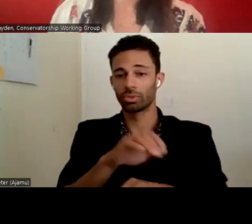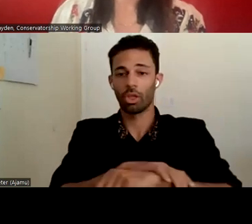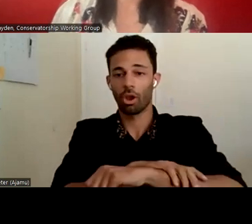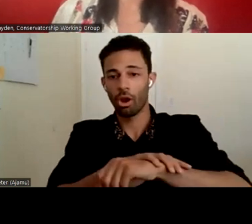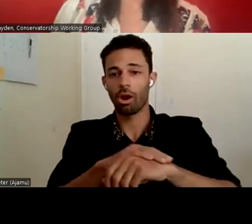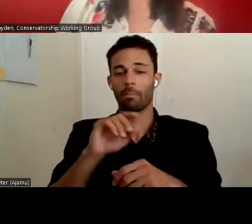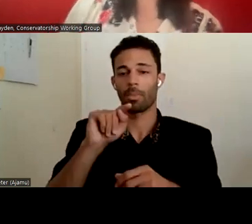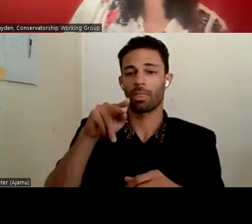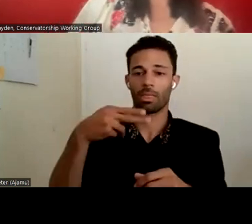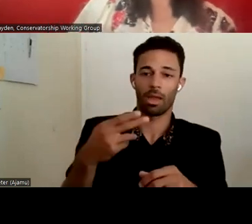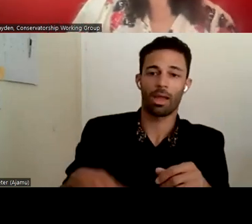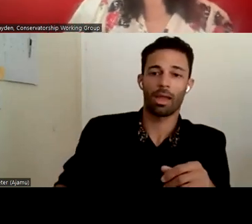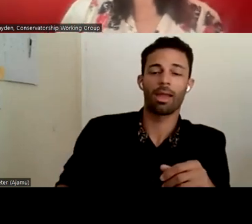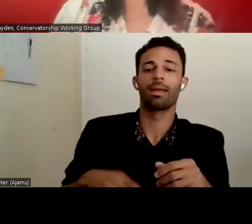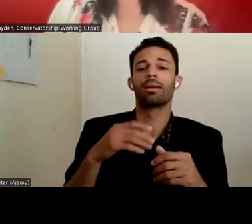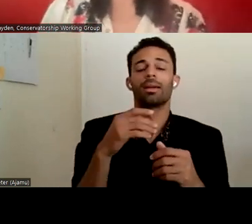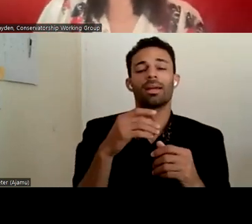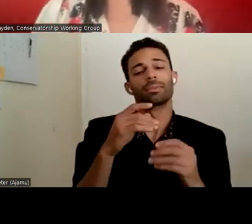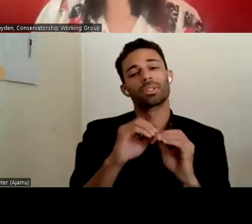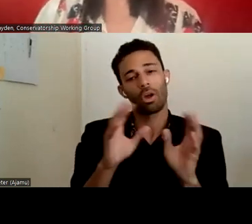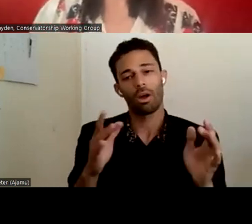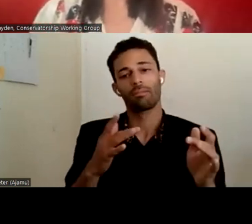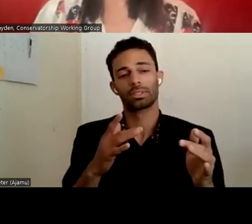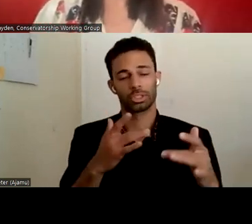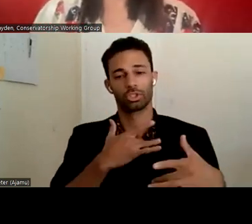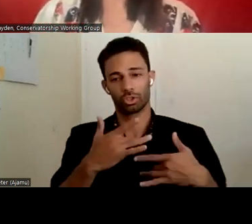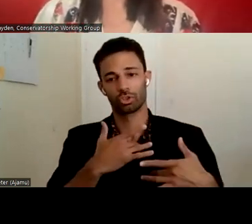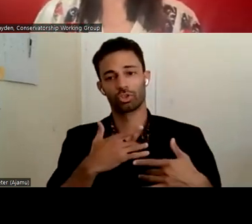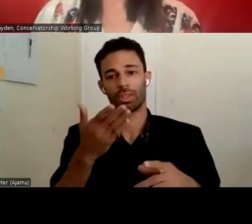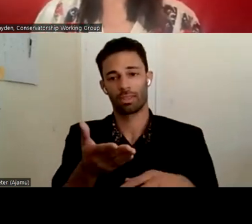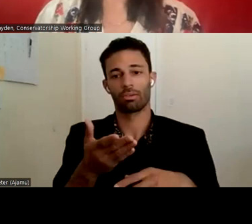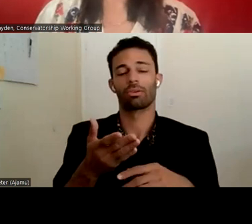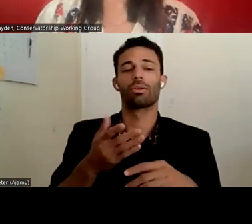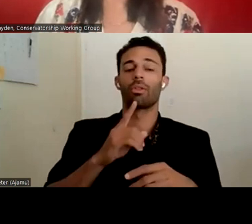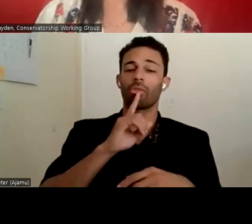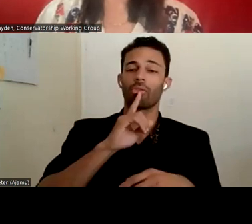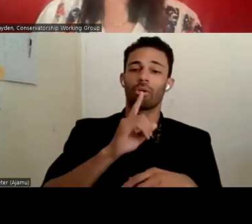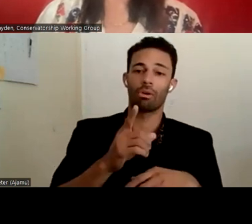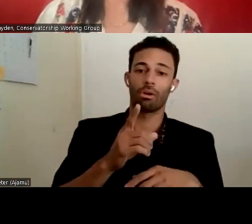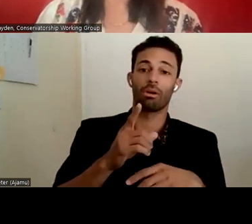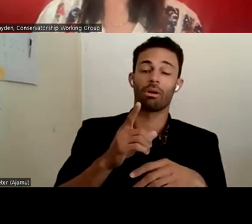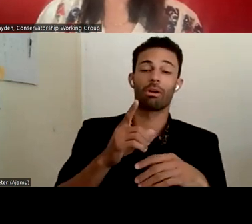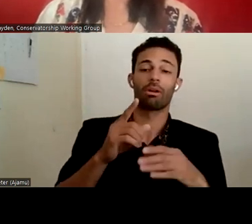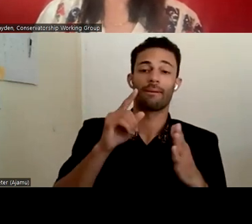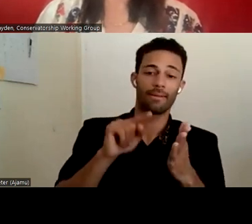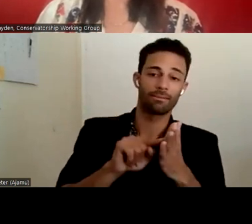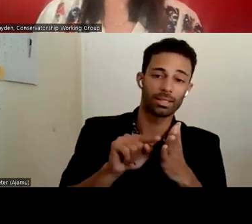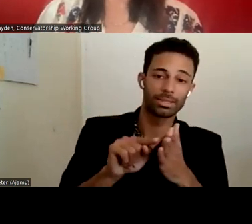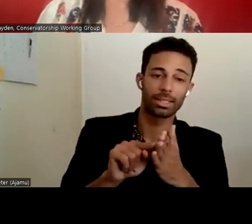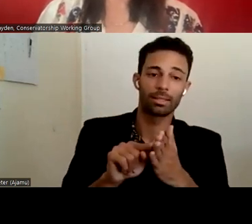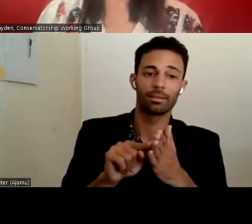um, another obvious concern. And, and, you know, there are, um, investigative, um,